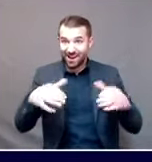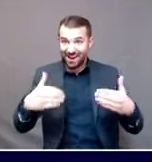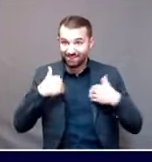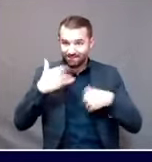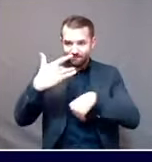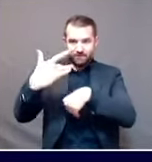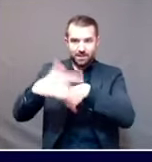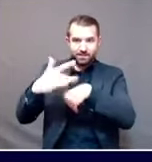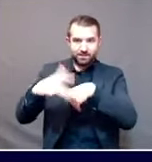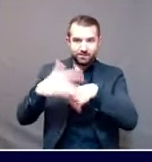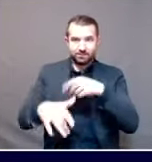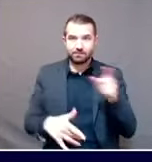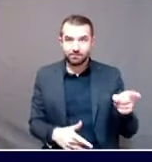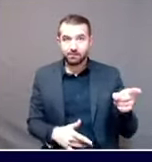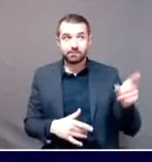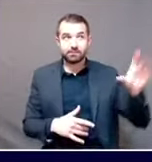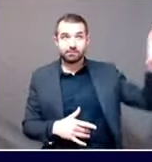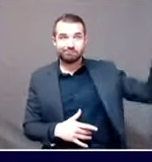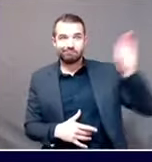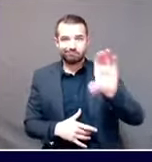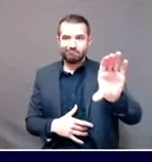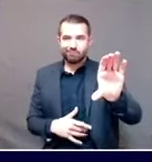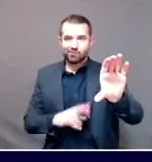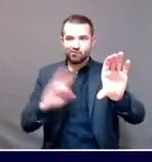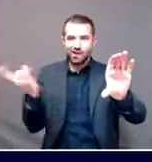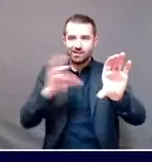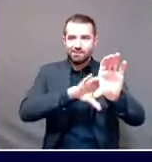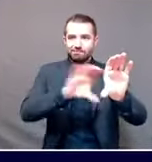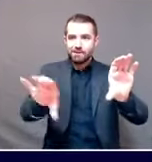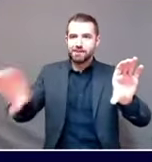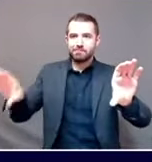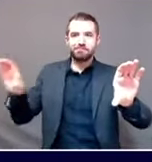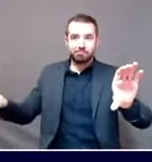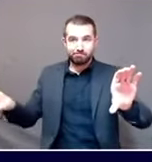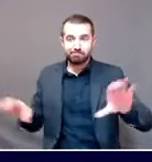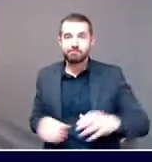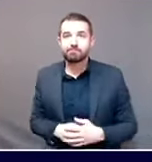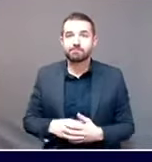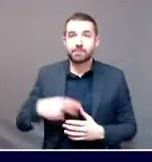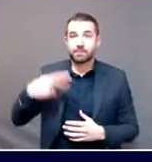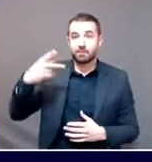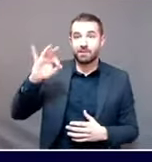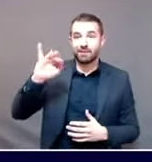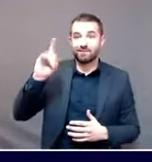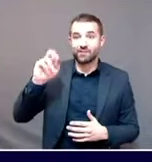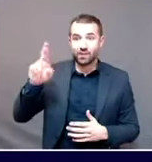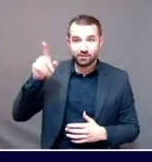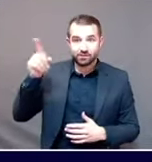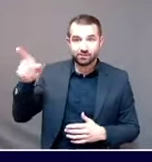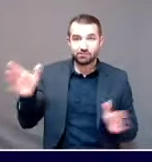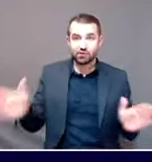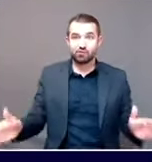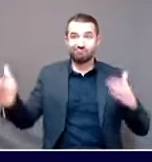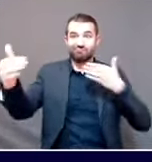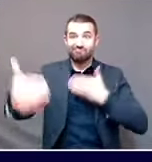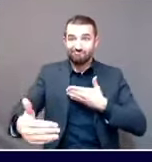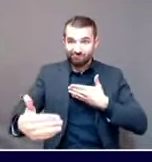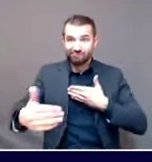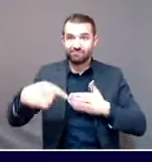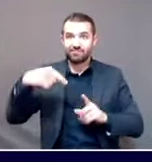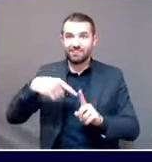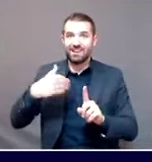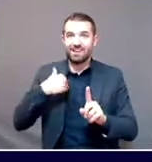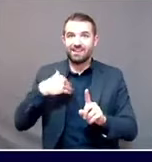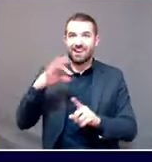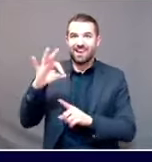Pfizer vaccine comes in 975 lot dose packs and it can't be broken up. So